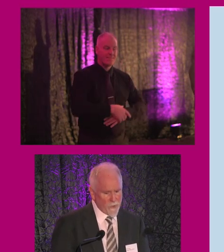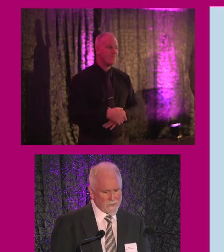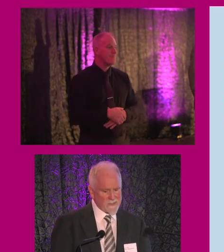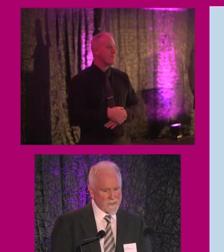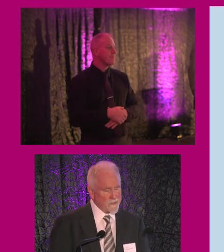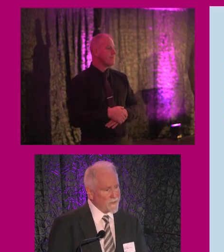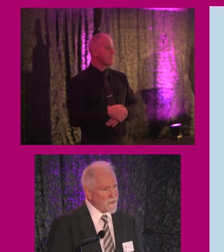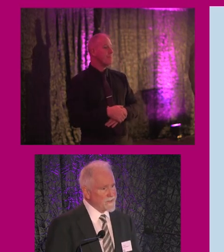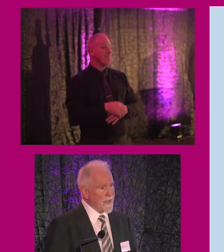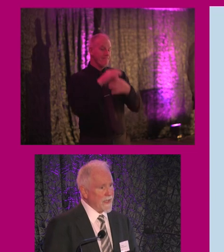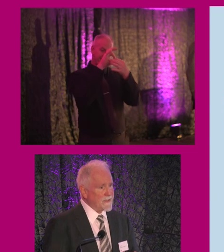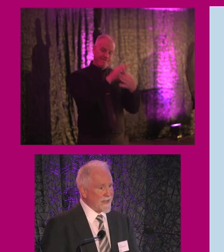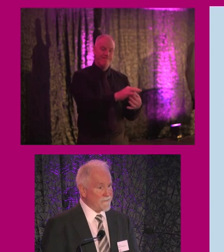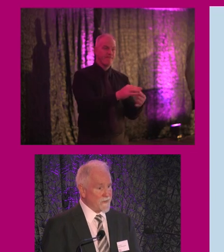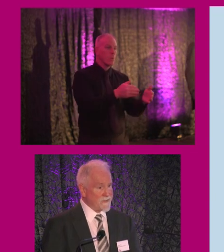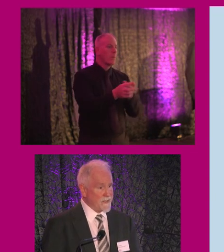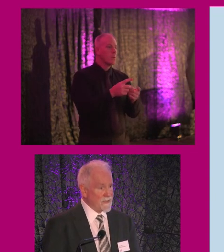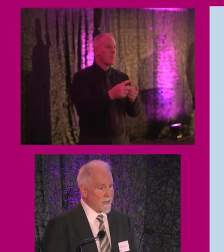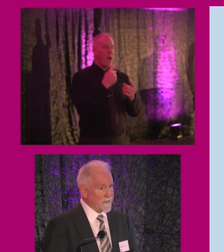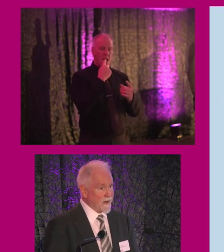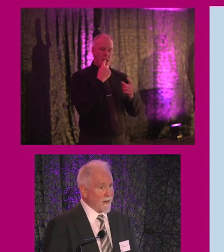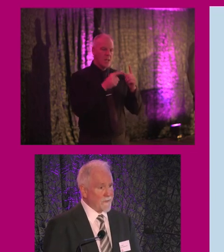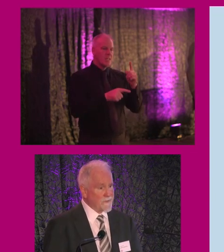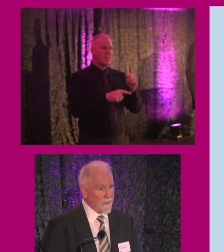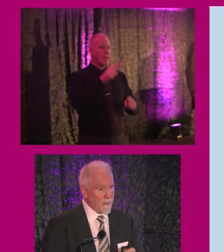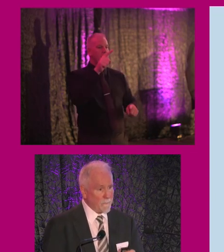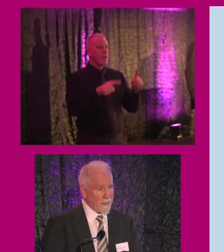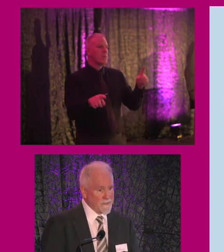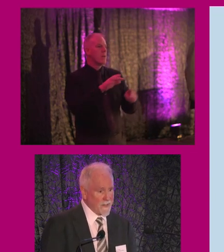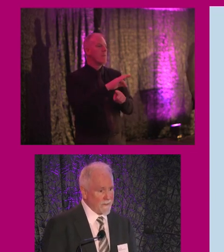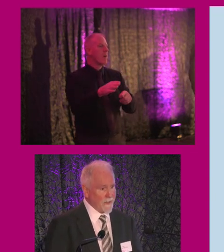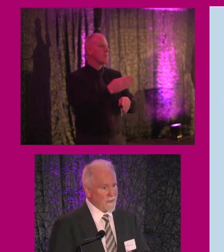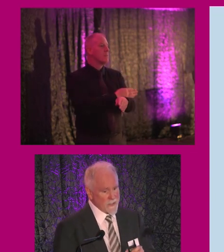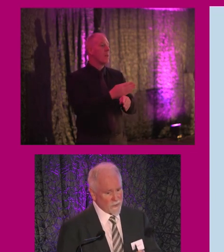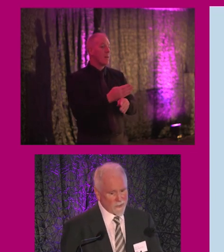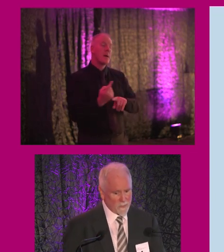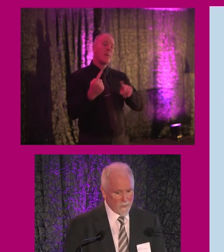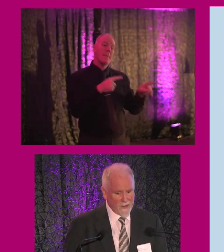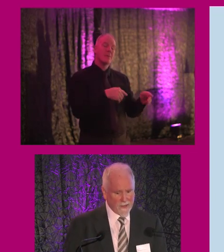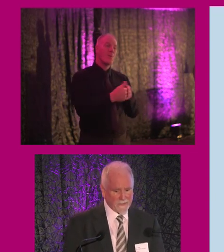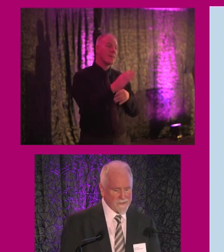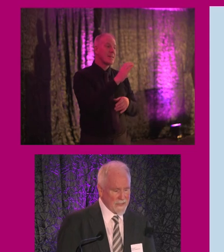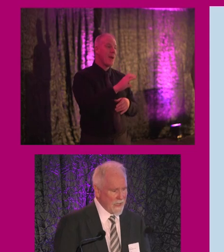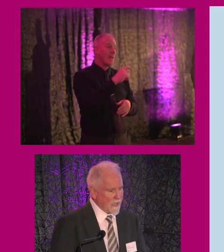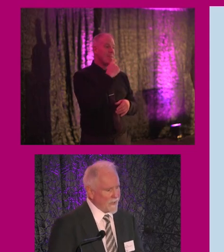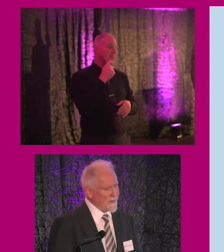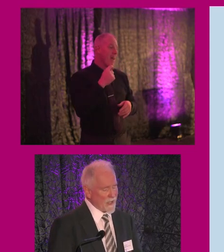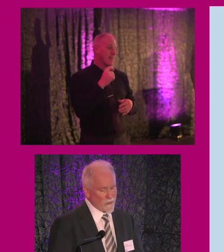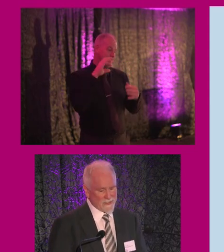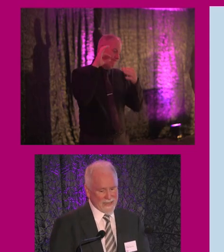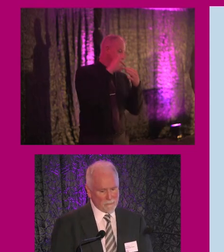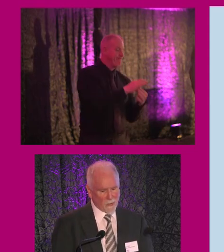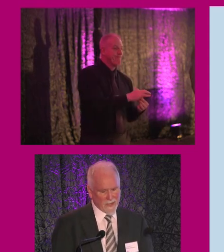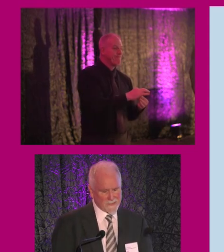core of the centre is diversity at the heart. Back to Caroline talking about the heart of